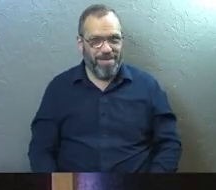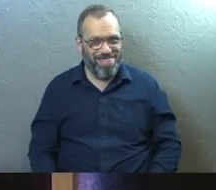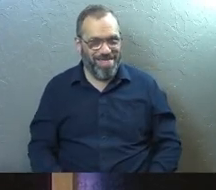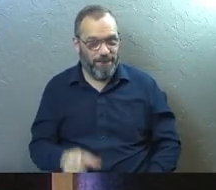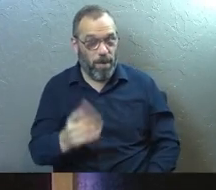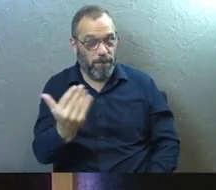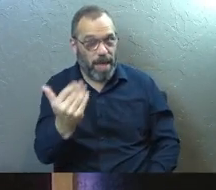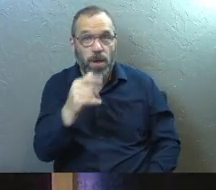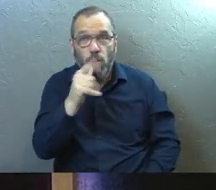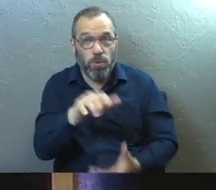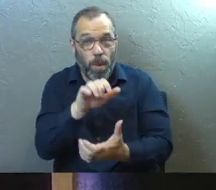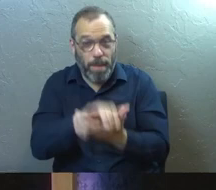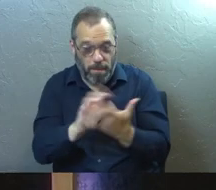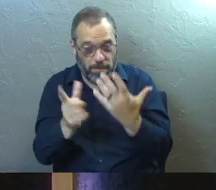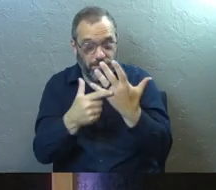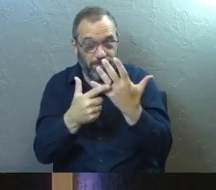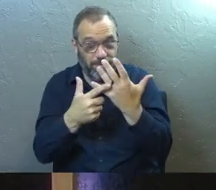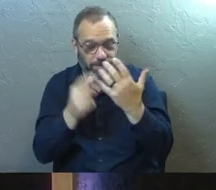you here.